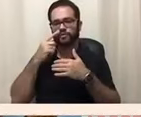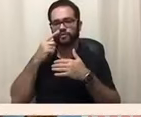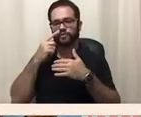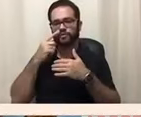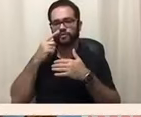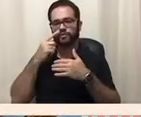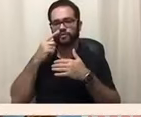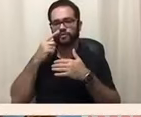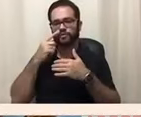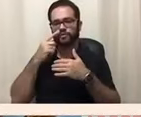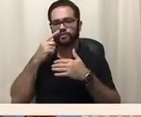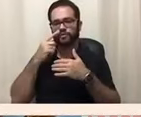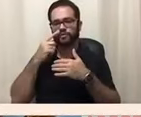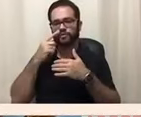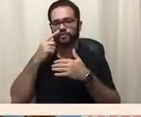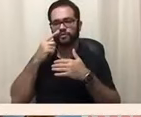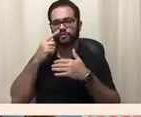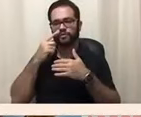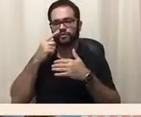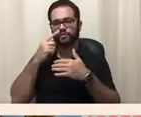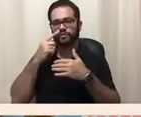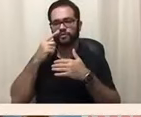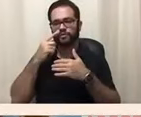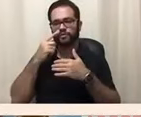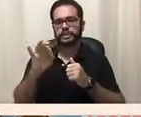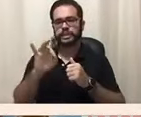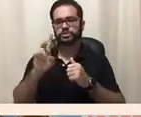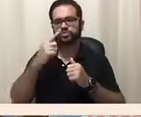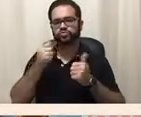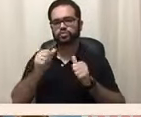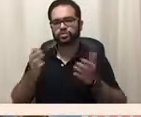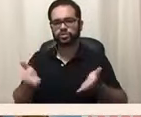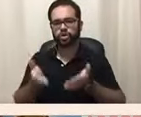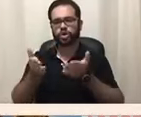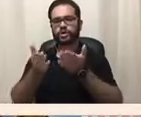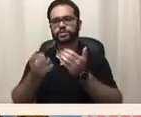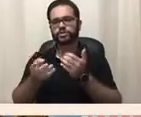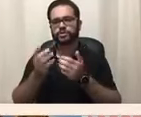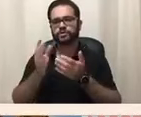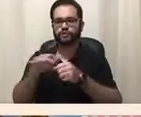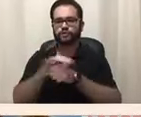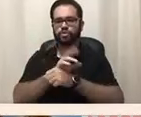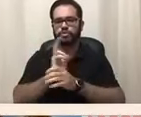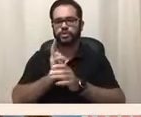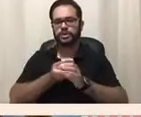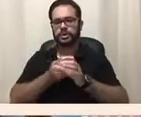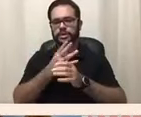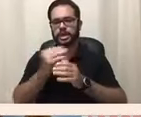full participation and equality for people with disabilities around the world